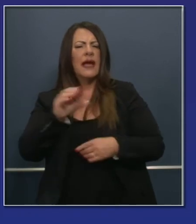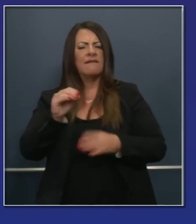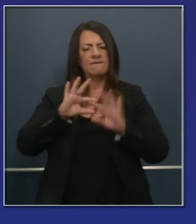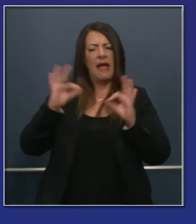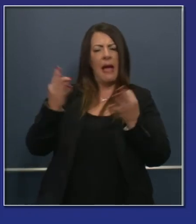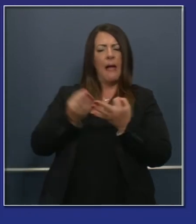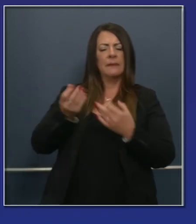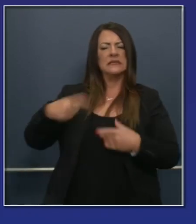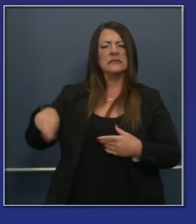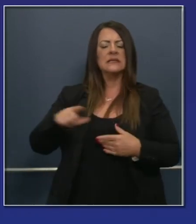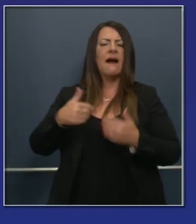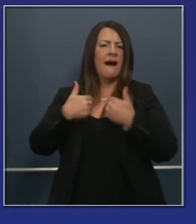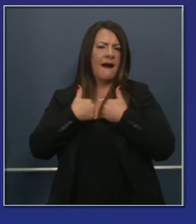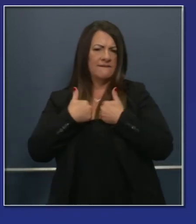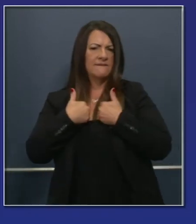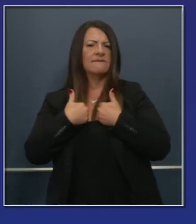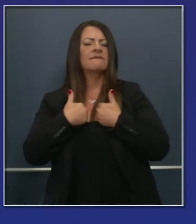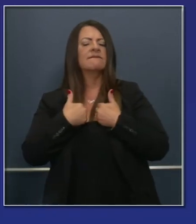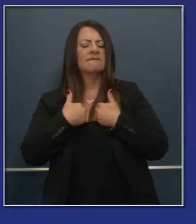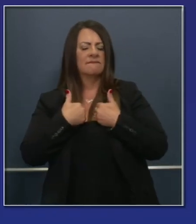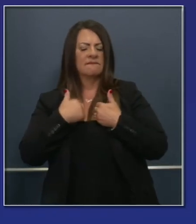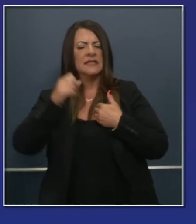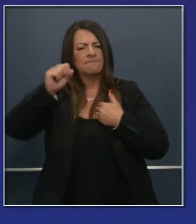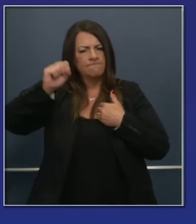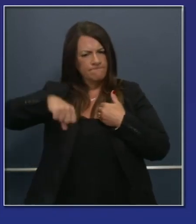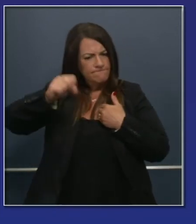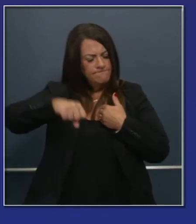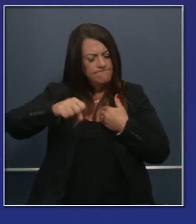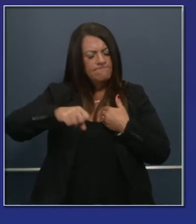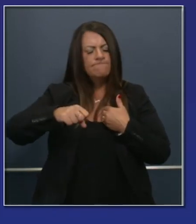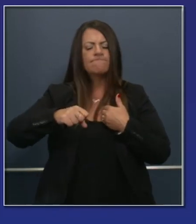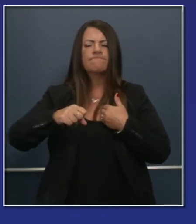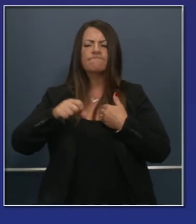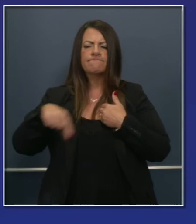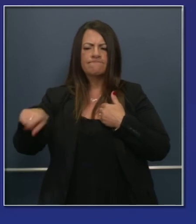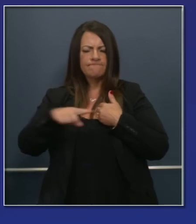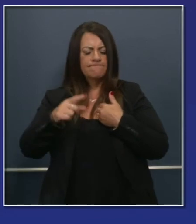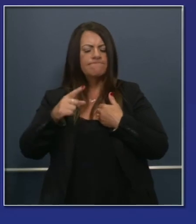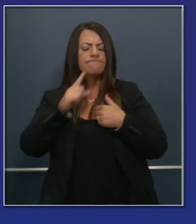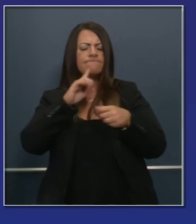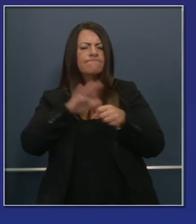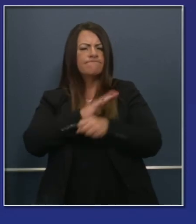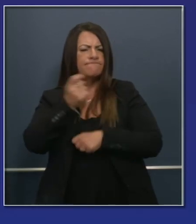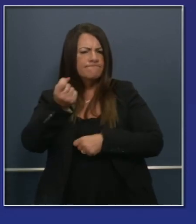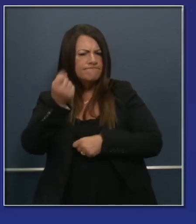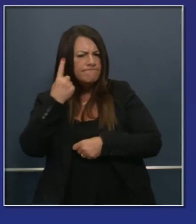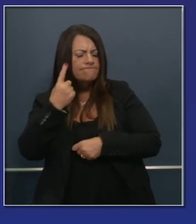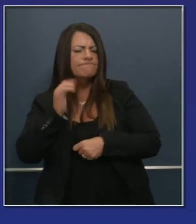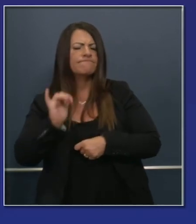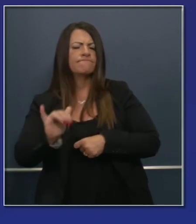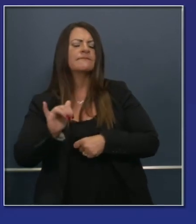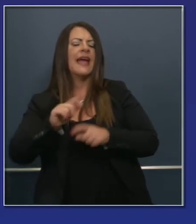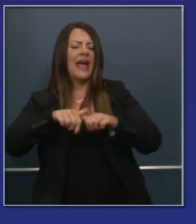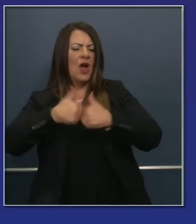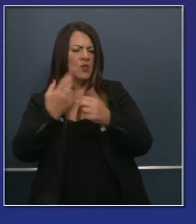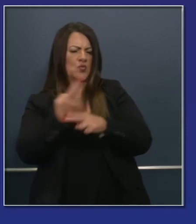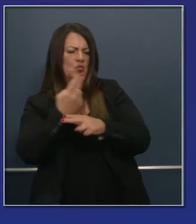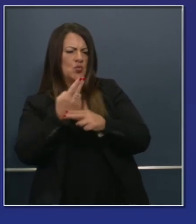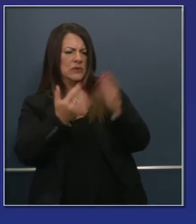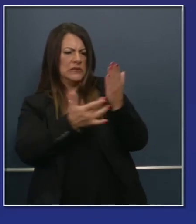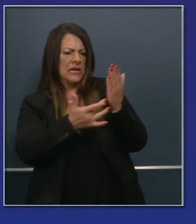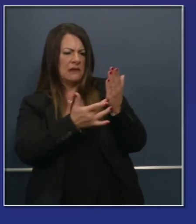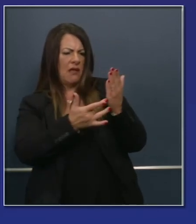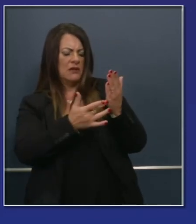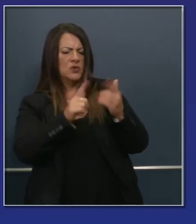ultimately the kind of capacity understanding ability to utilize this technology